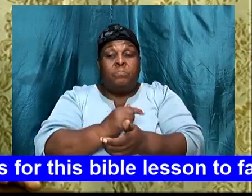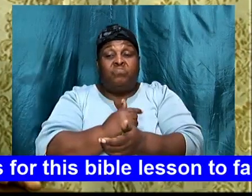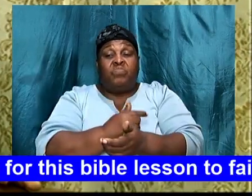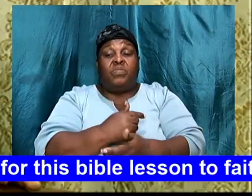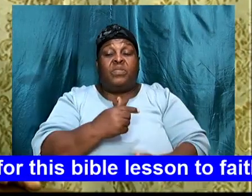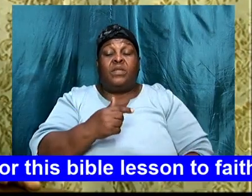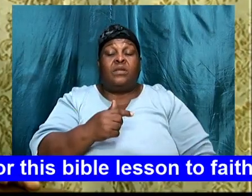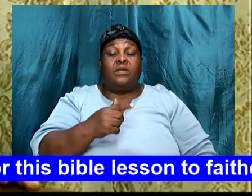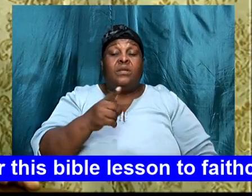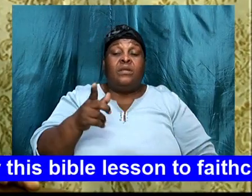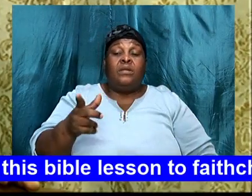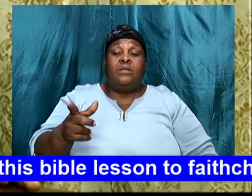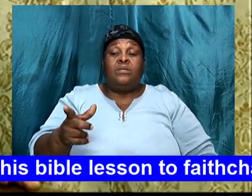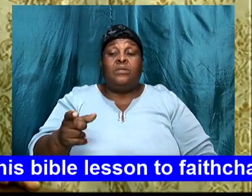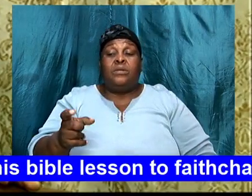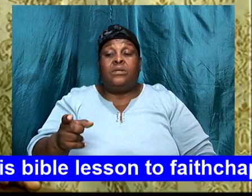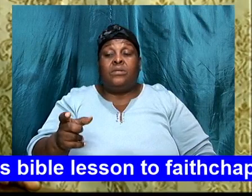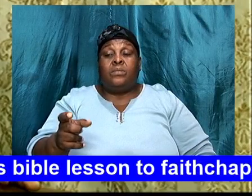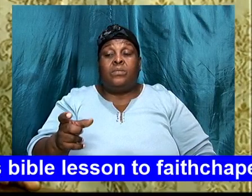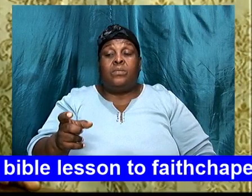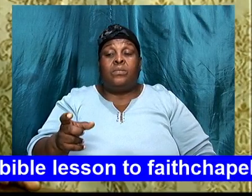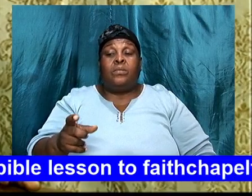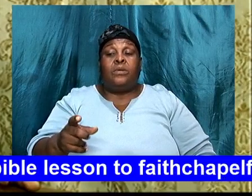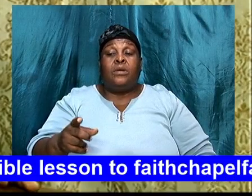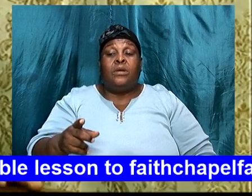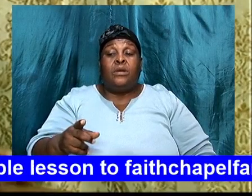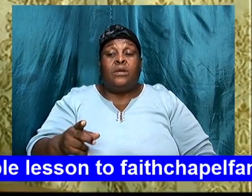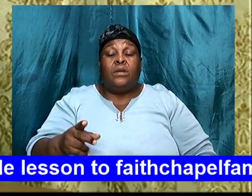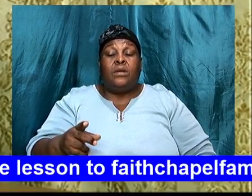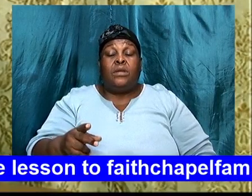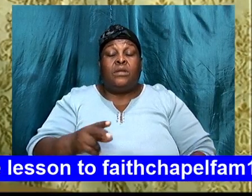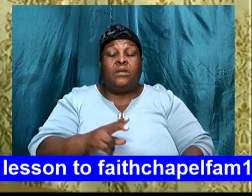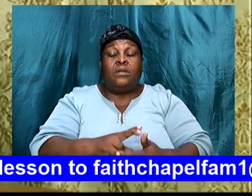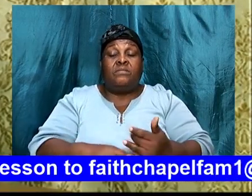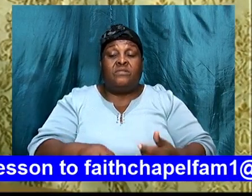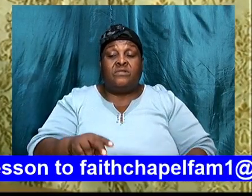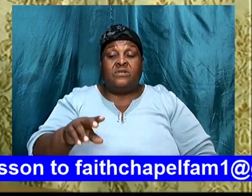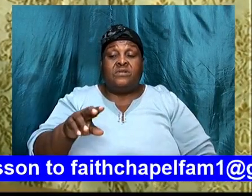chapter 21, 8, to 13, and we're going to read, this one,